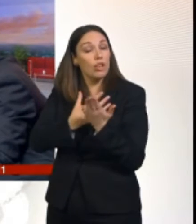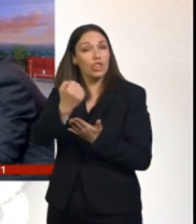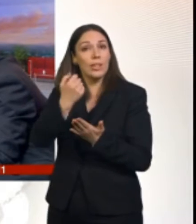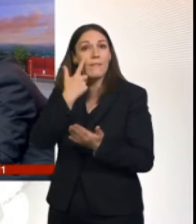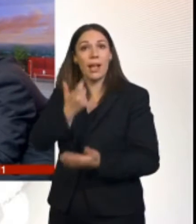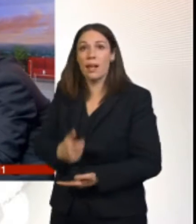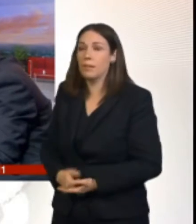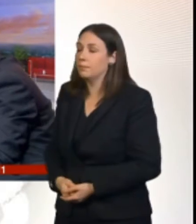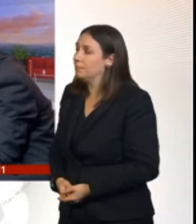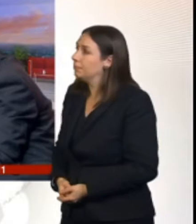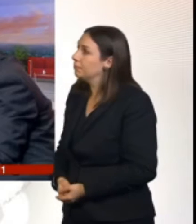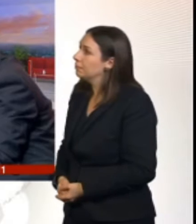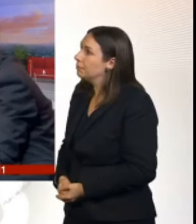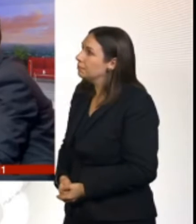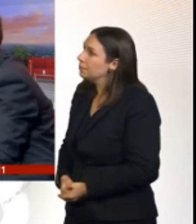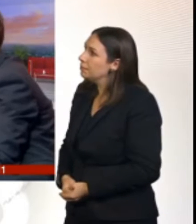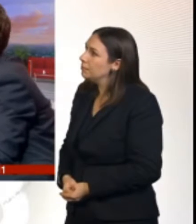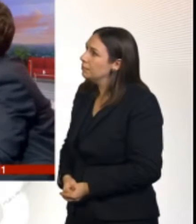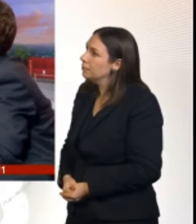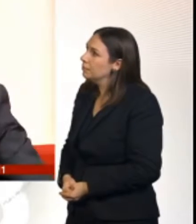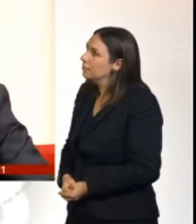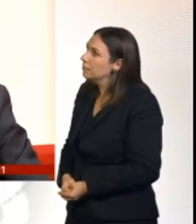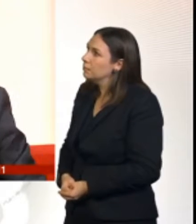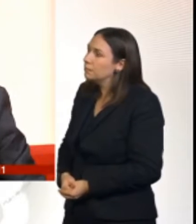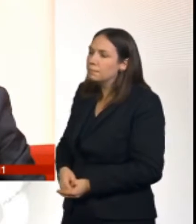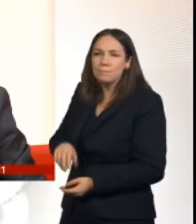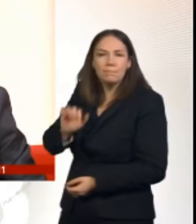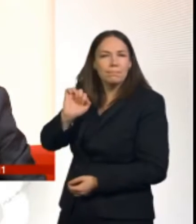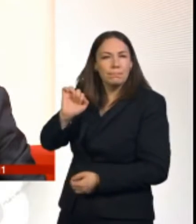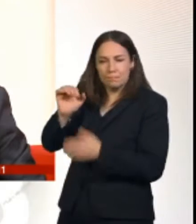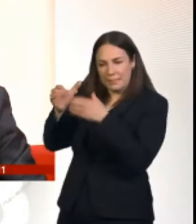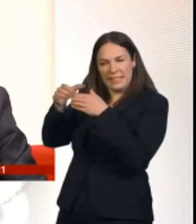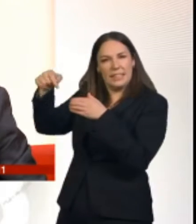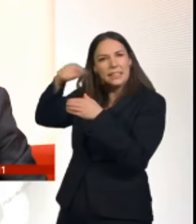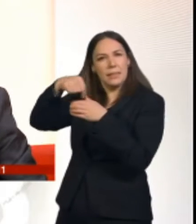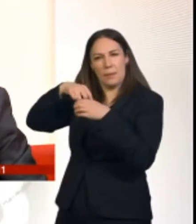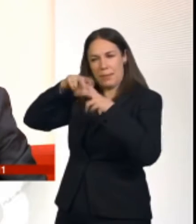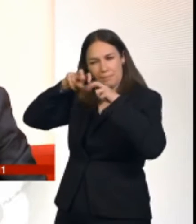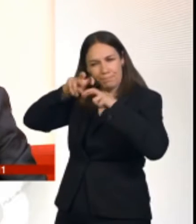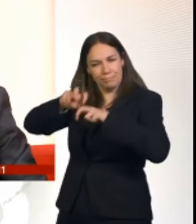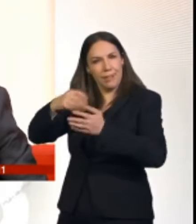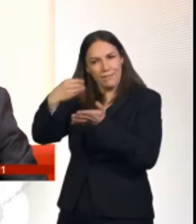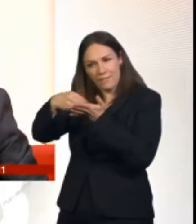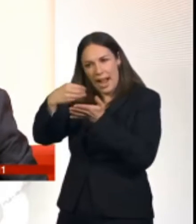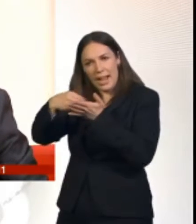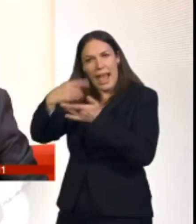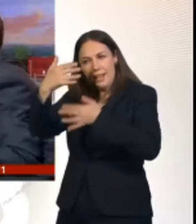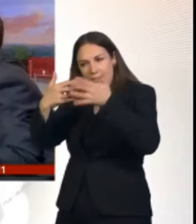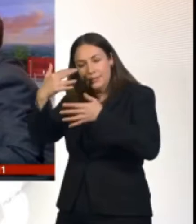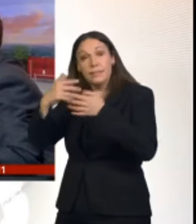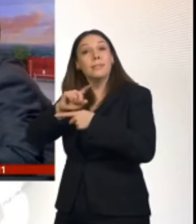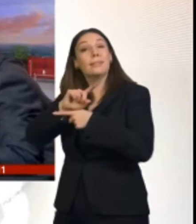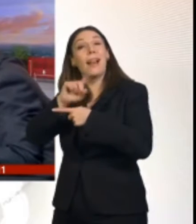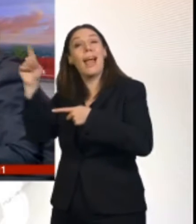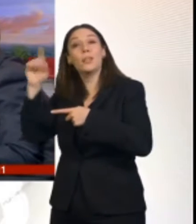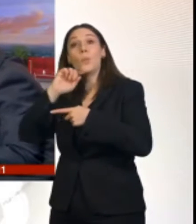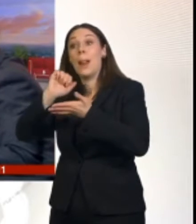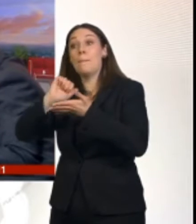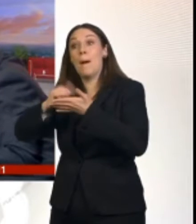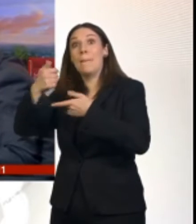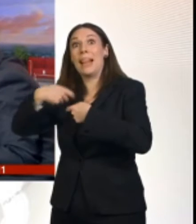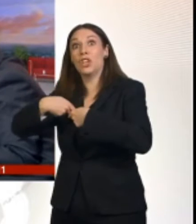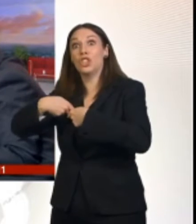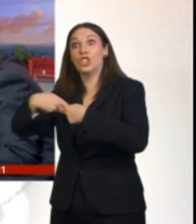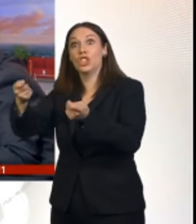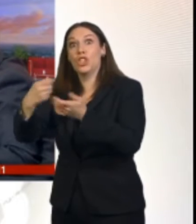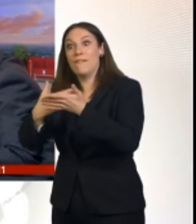know and the studies you've done, and I know these reports, your own analysis is to be published a little later on today, they